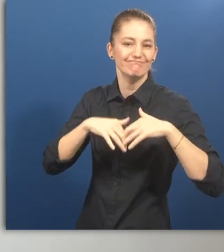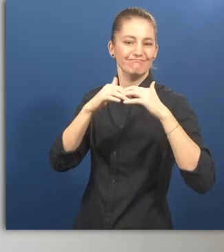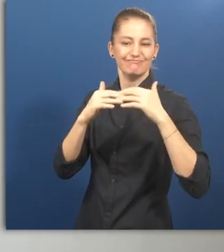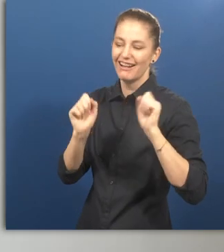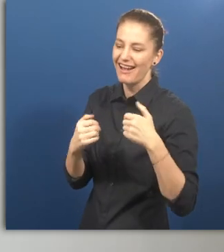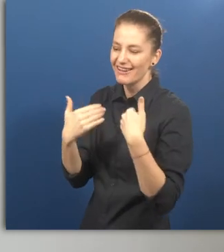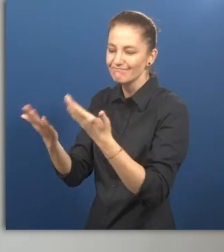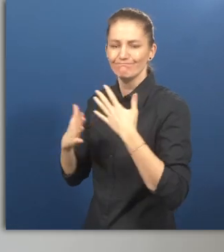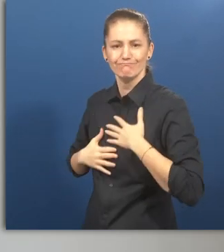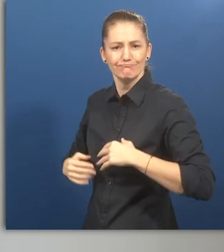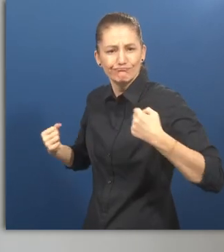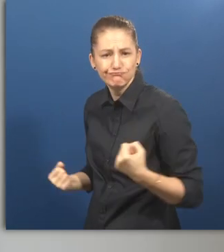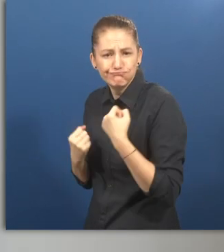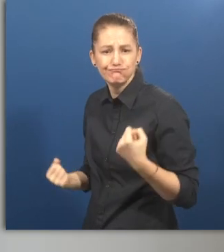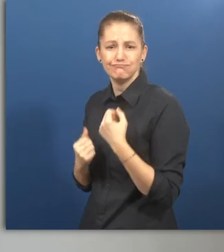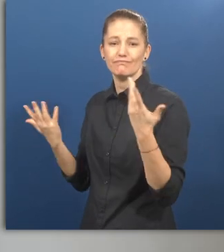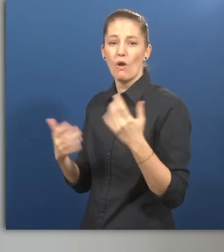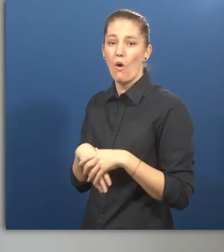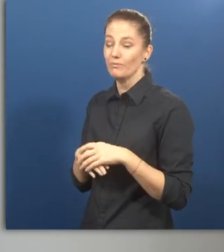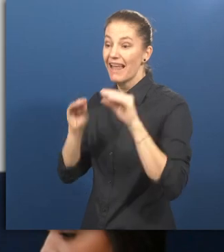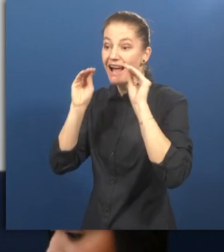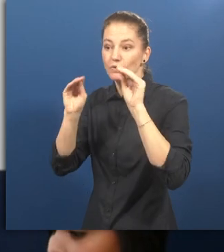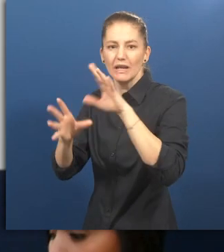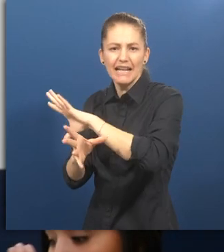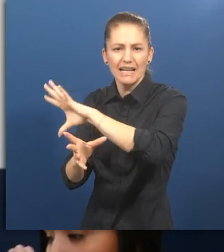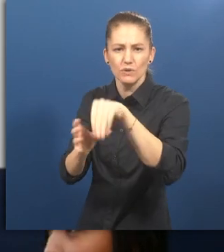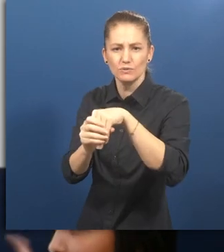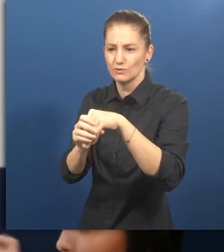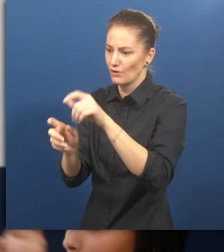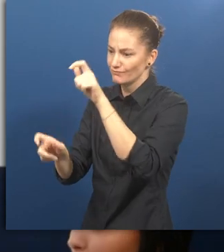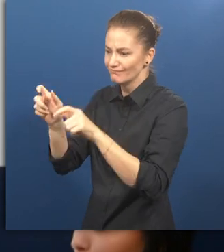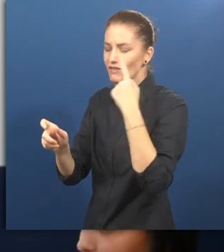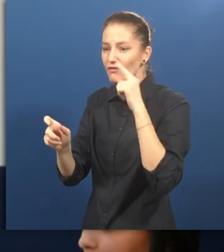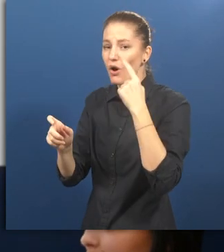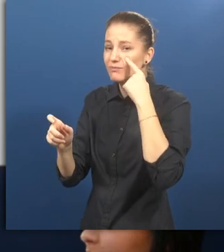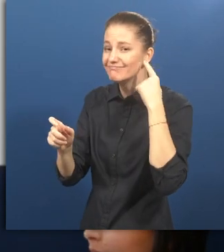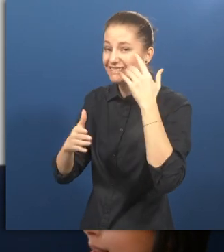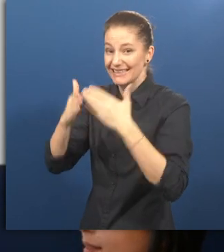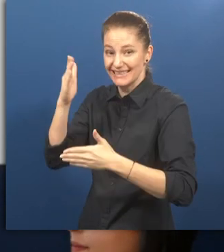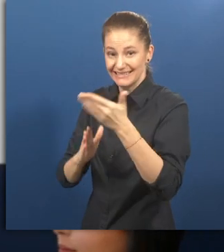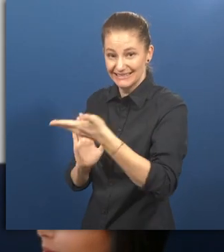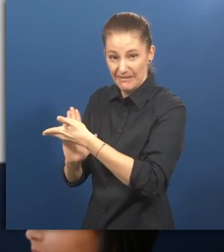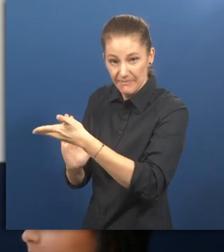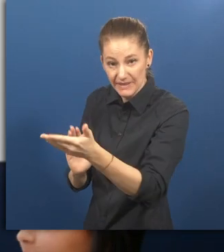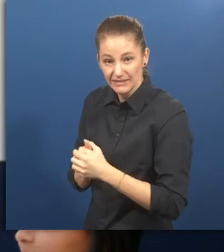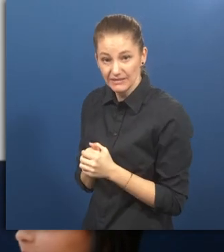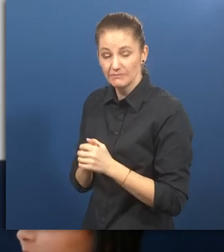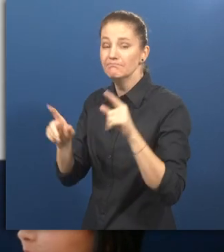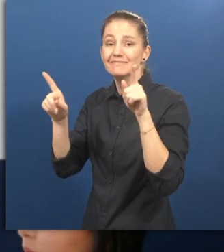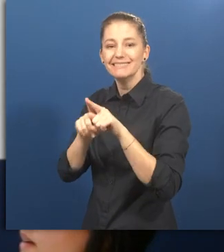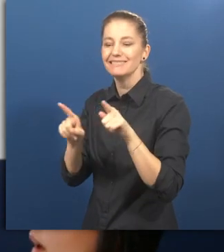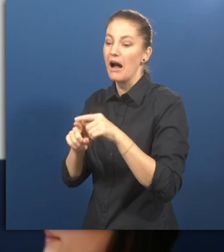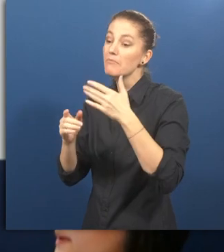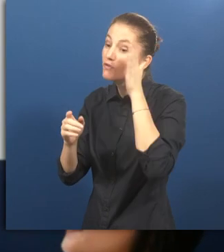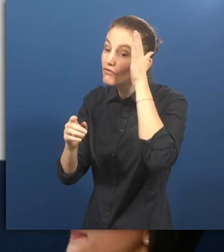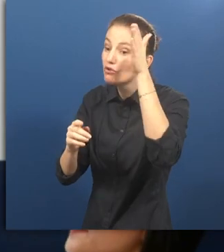people with visual and hearing disabilities in order for them to have access to a dignified employment opportunity.